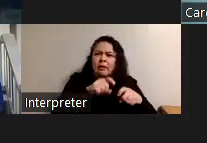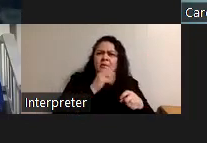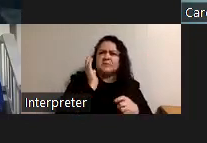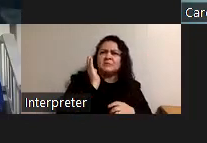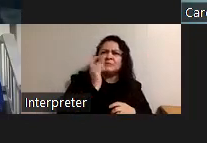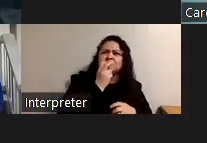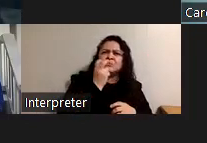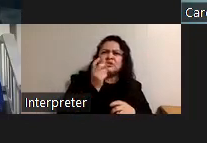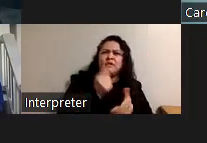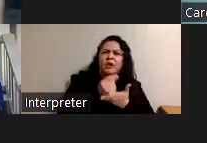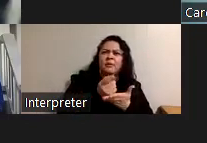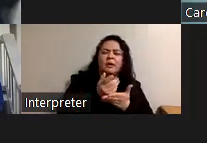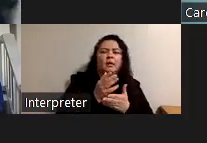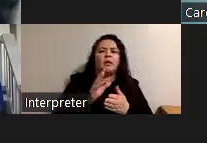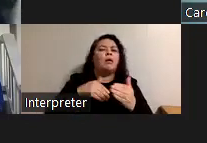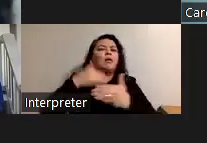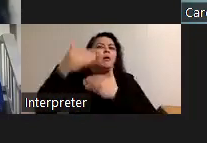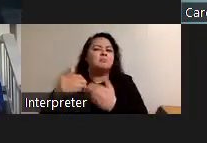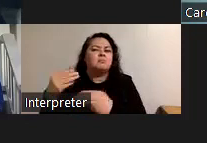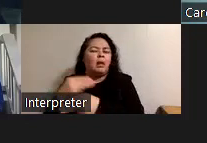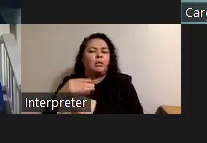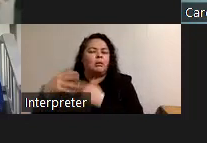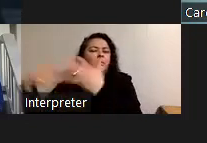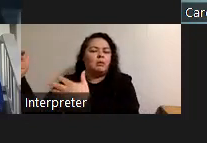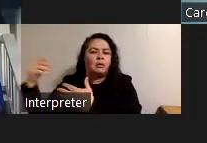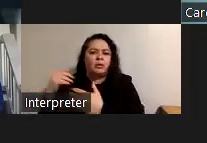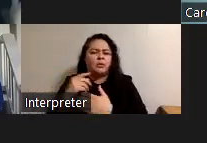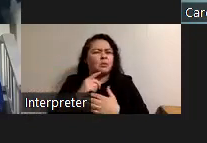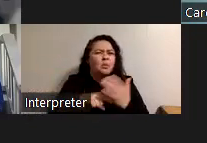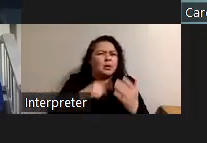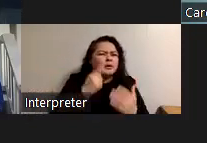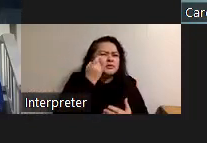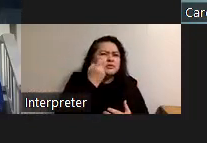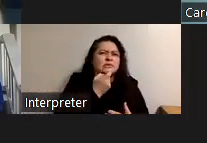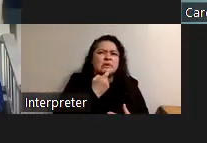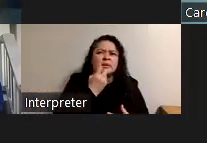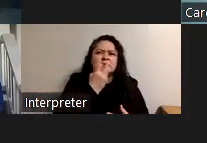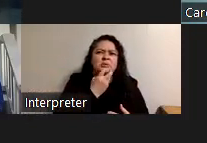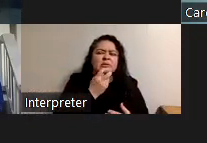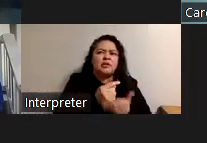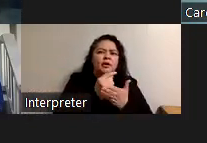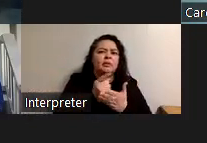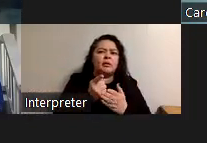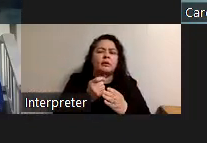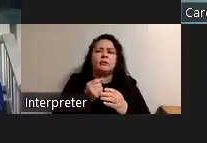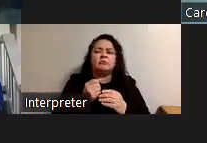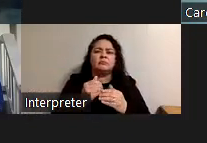they're on to math or what did you just say about about speech therapy and they're on to um